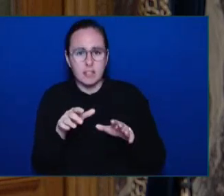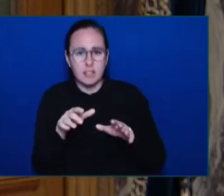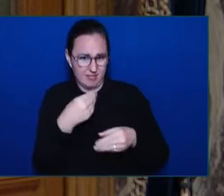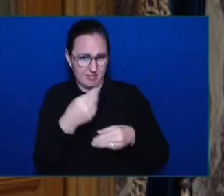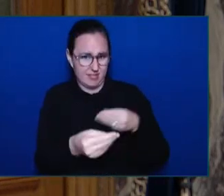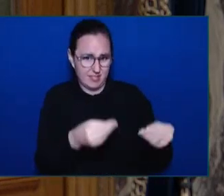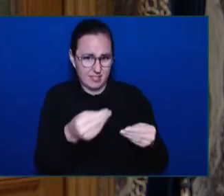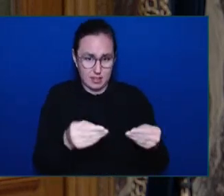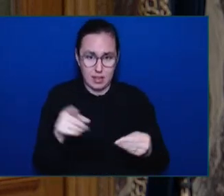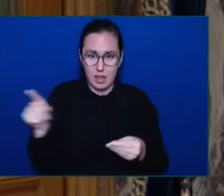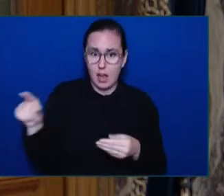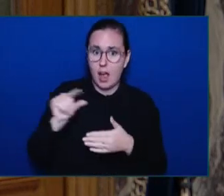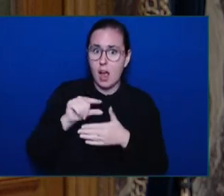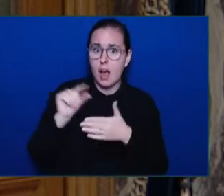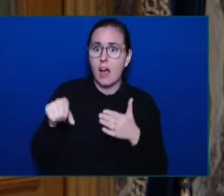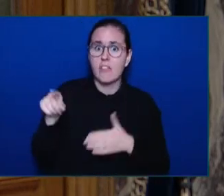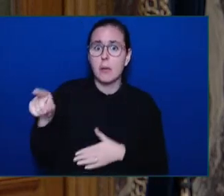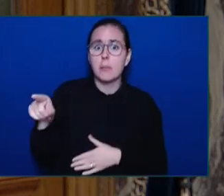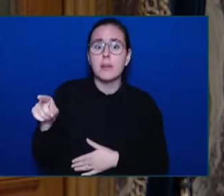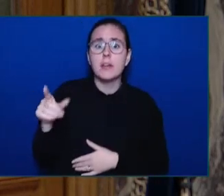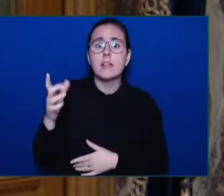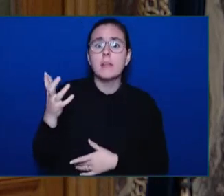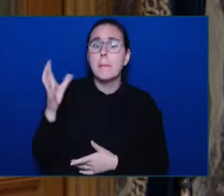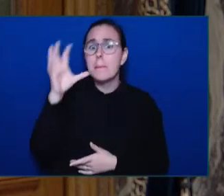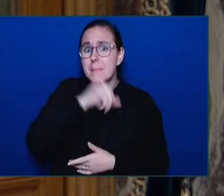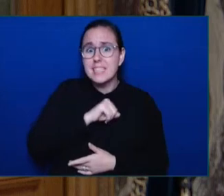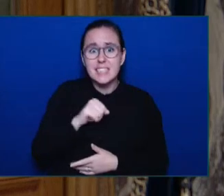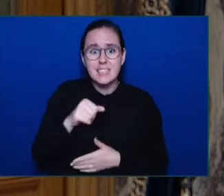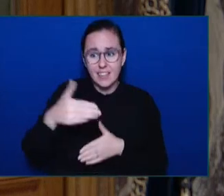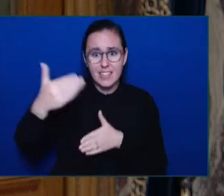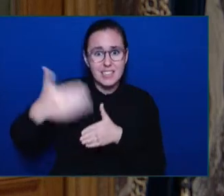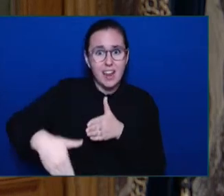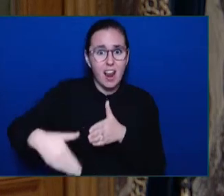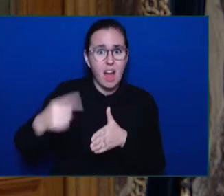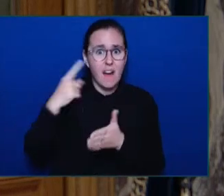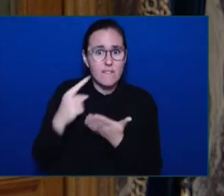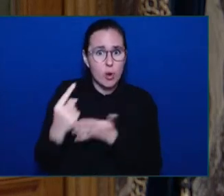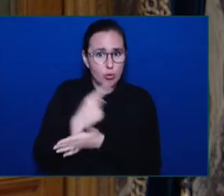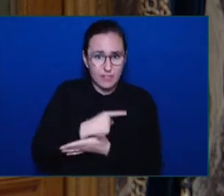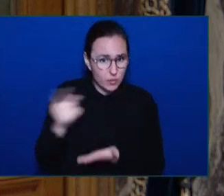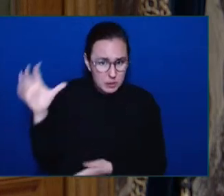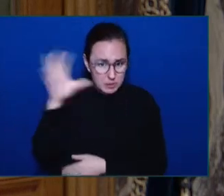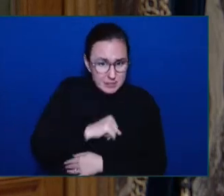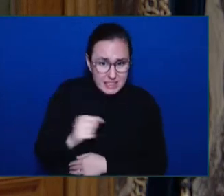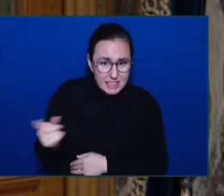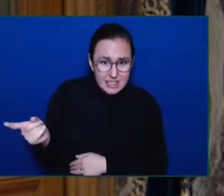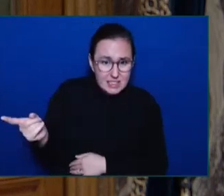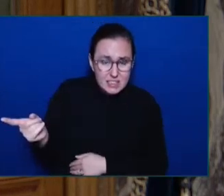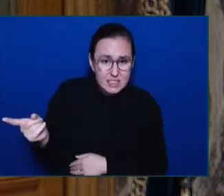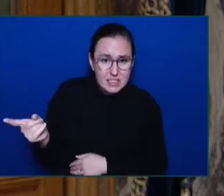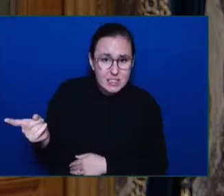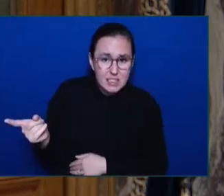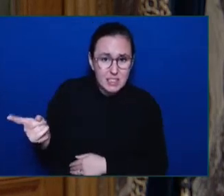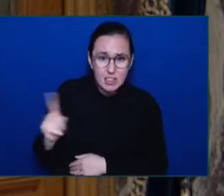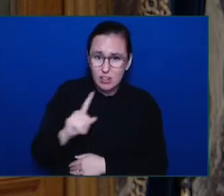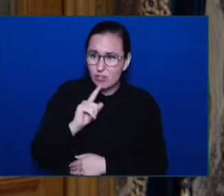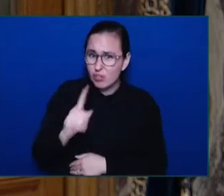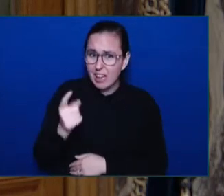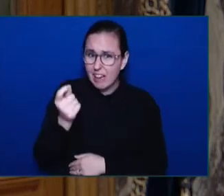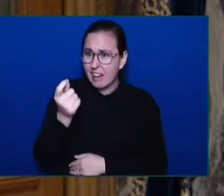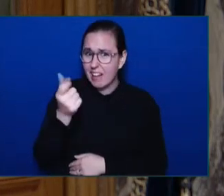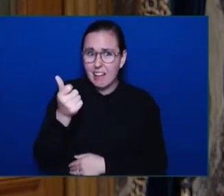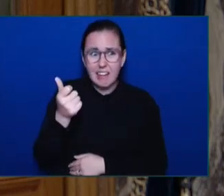that's new to save lives with the heat that we're about to receive. And I appreciate the